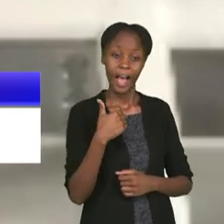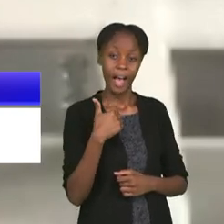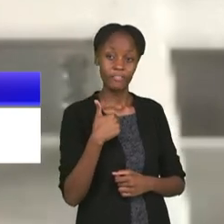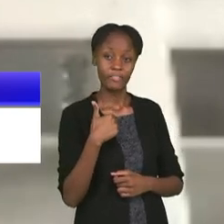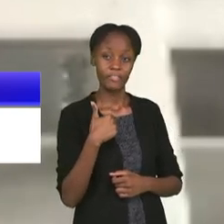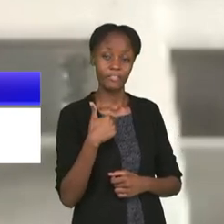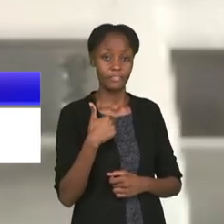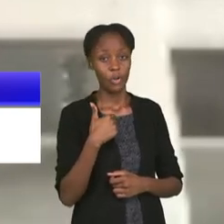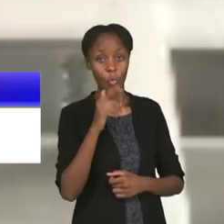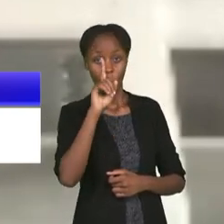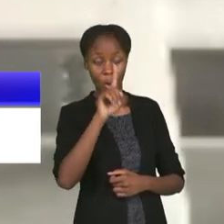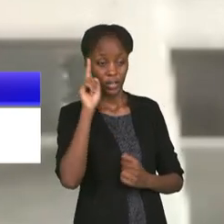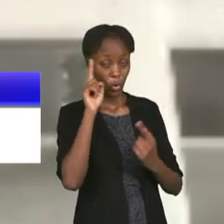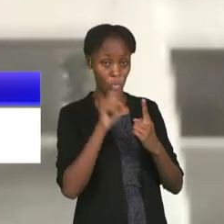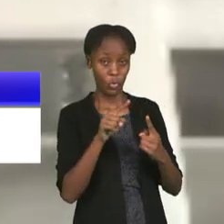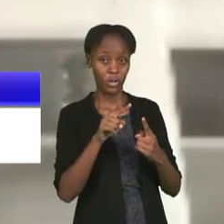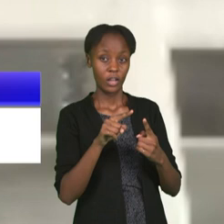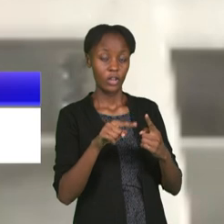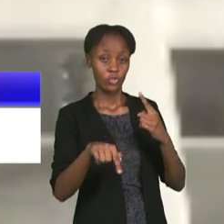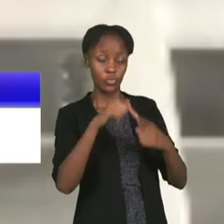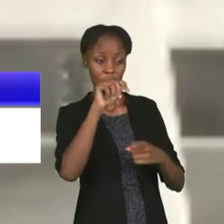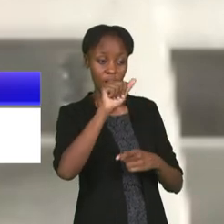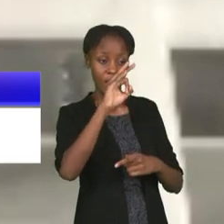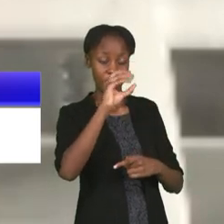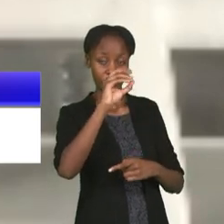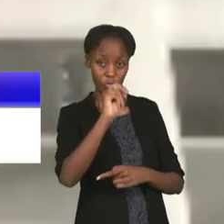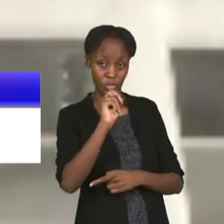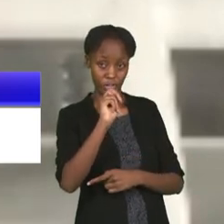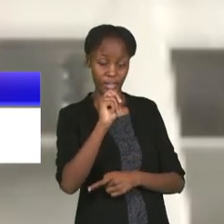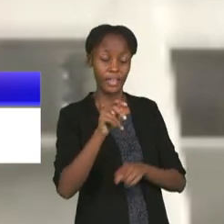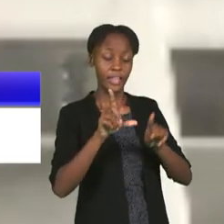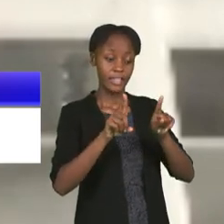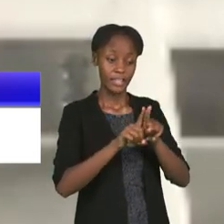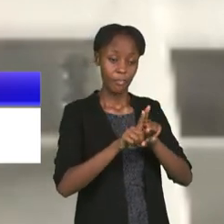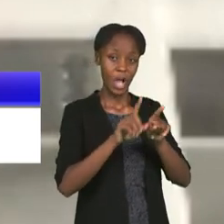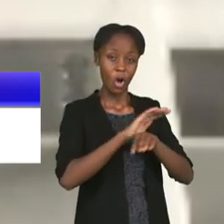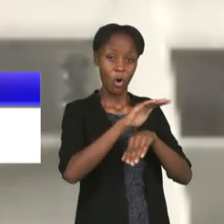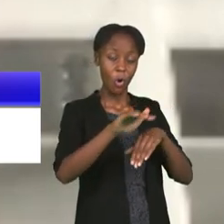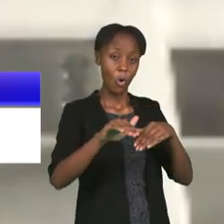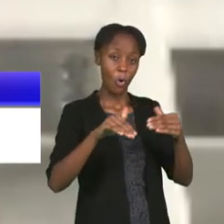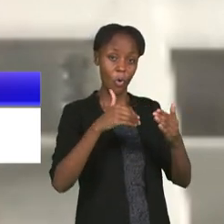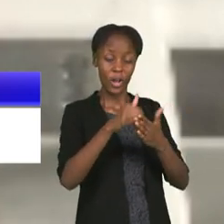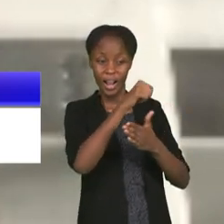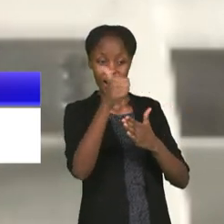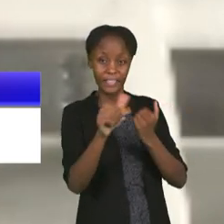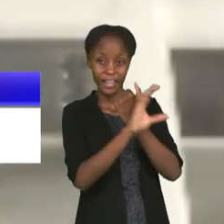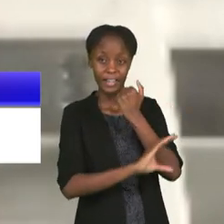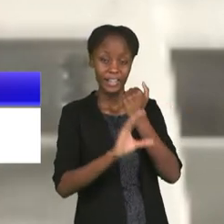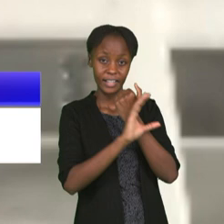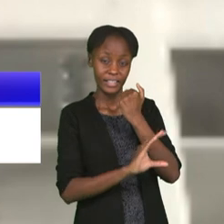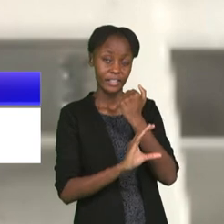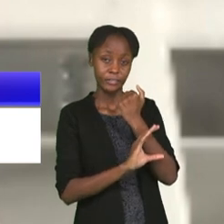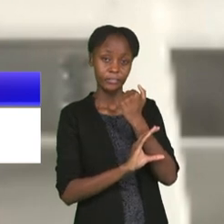AFCON and SHAN. You know, all the other country, it was another coach,